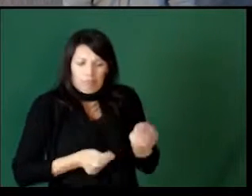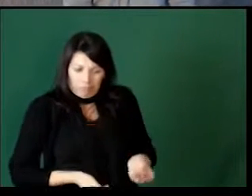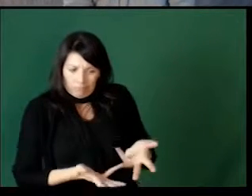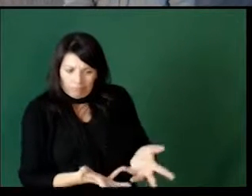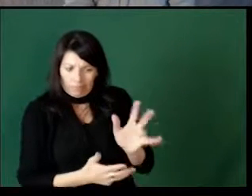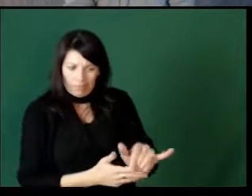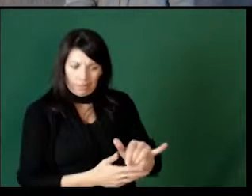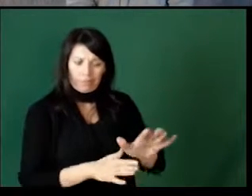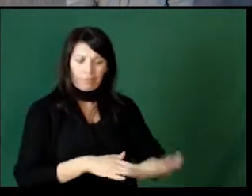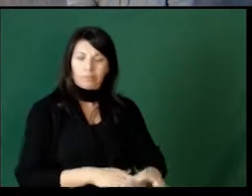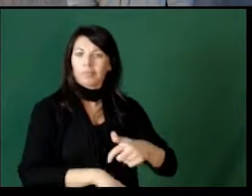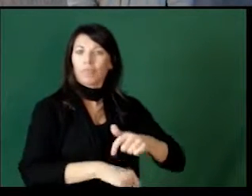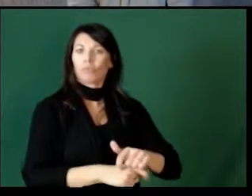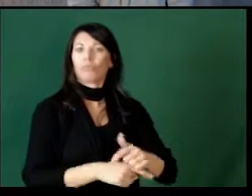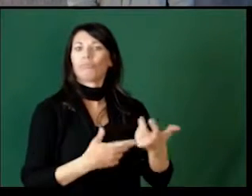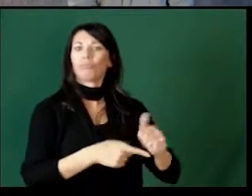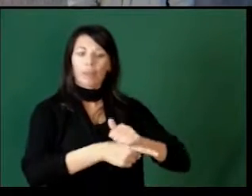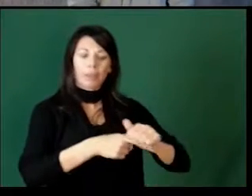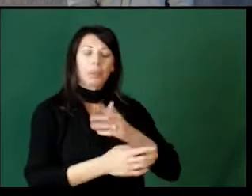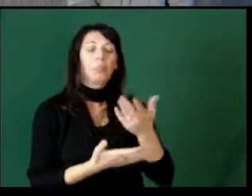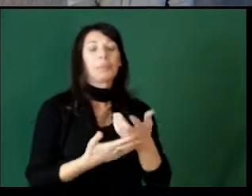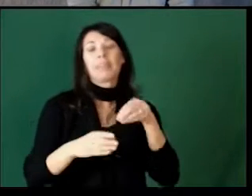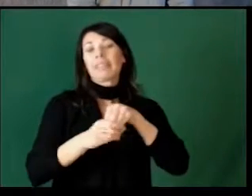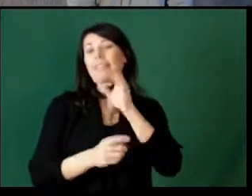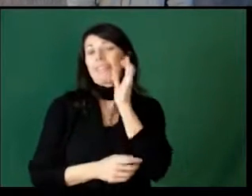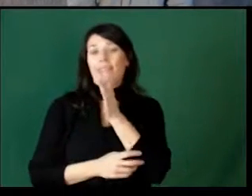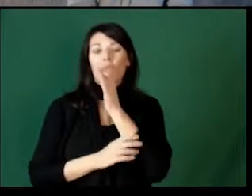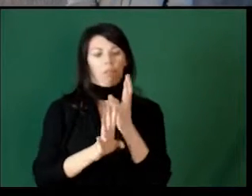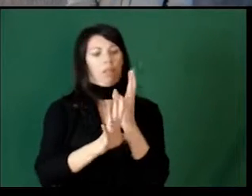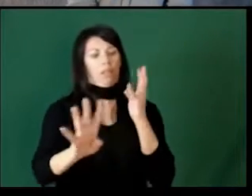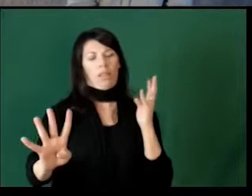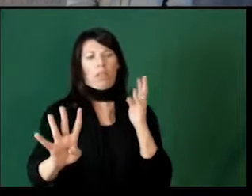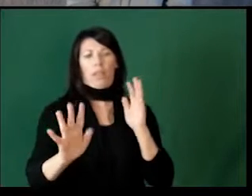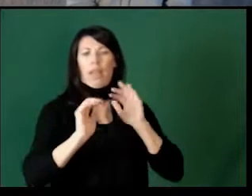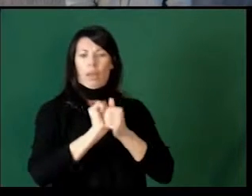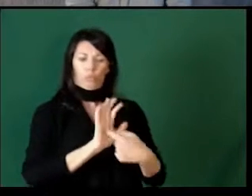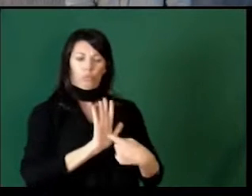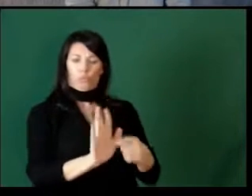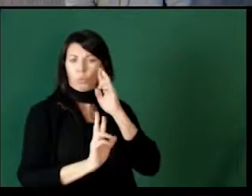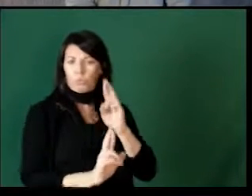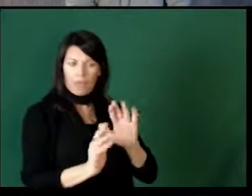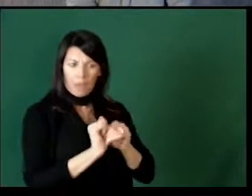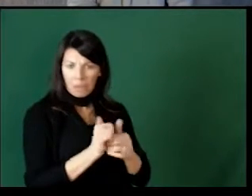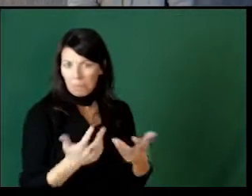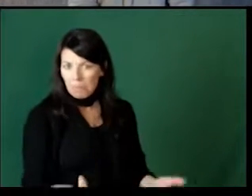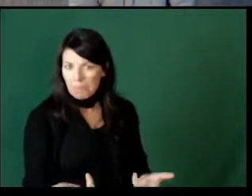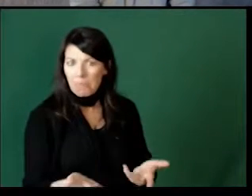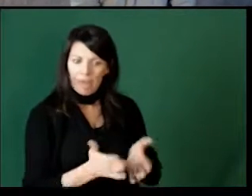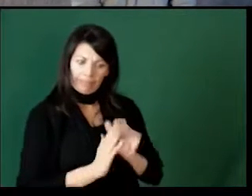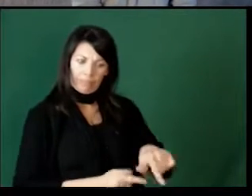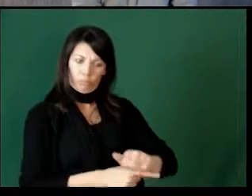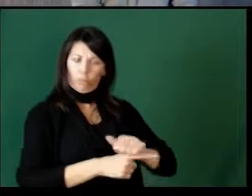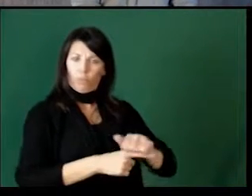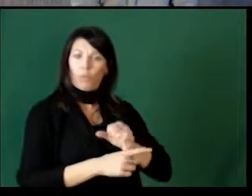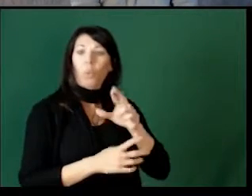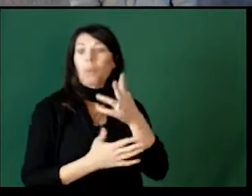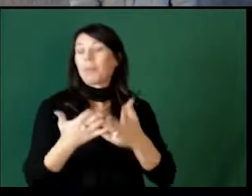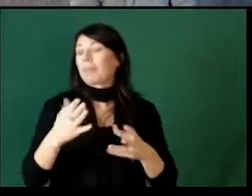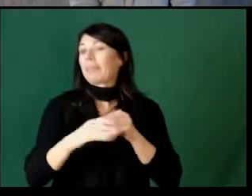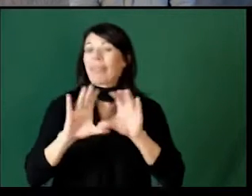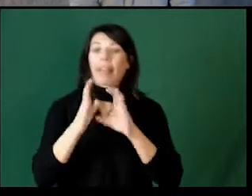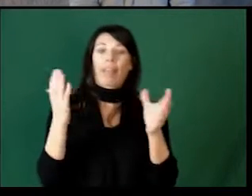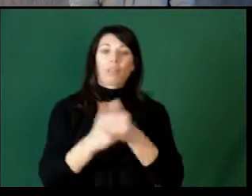sometimes, time to practice. What does respect look like when you're standing in line in the cafeteria, when you're sitting in class and